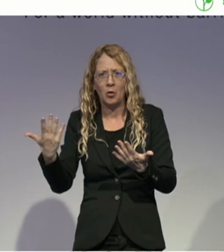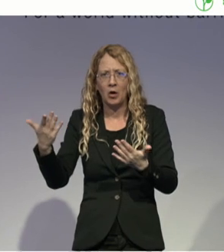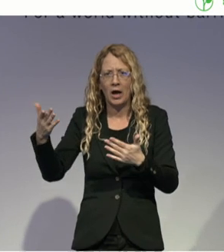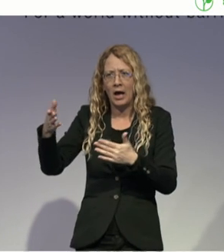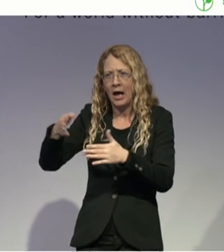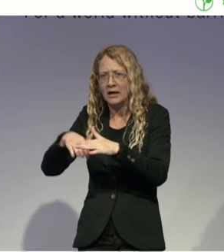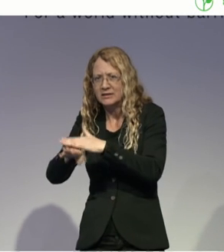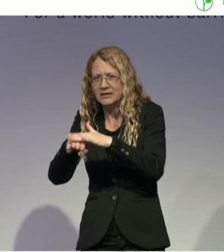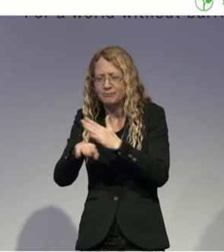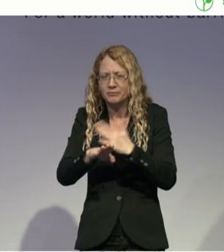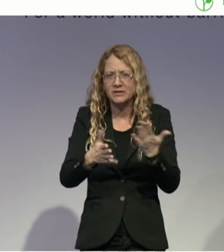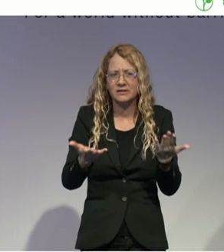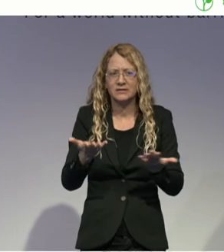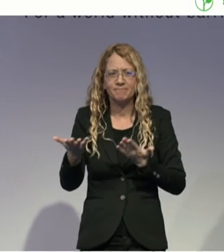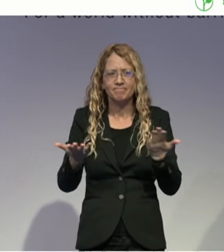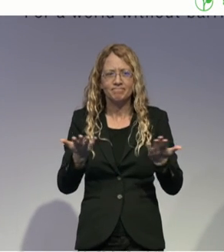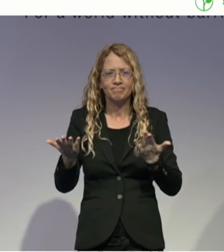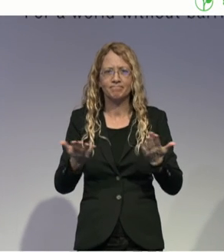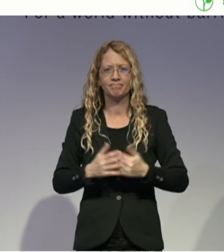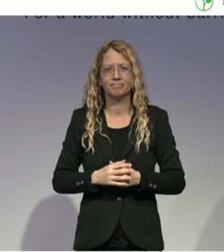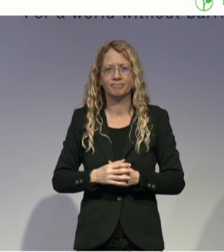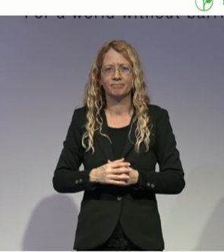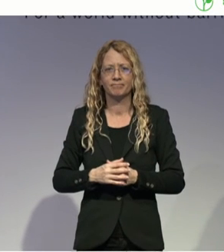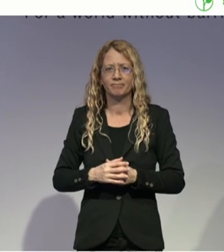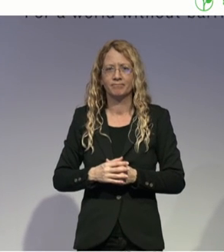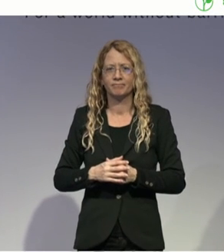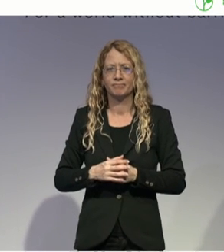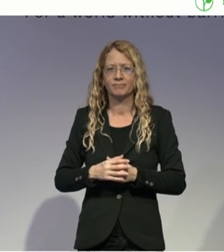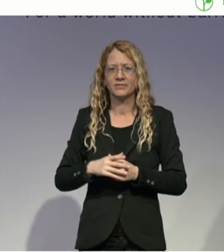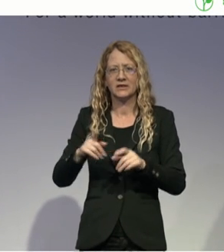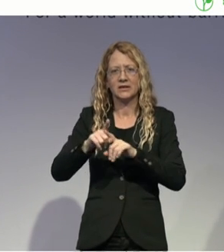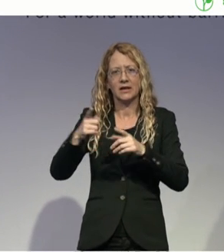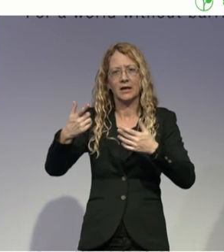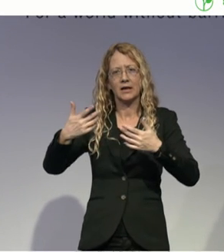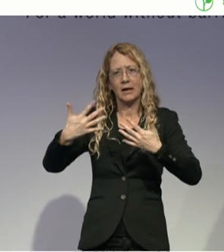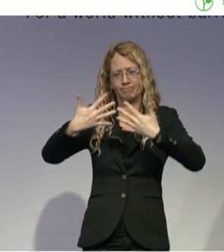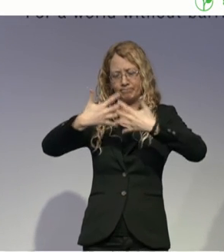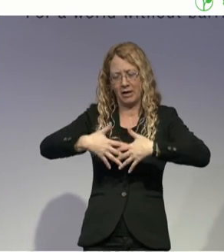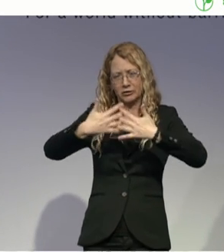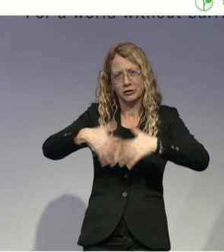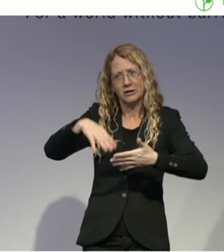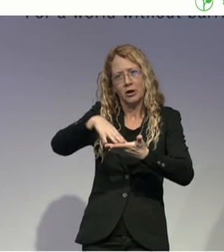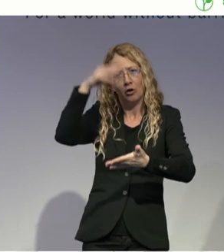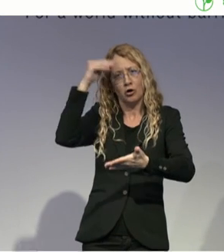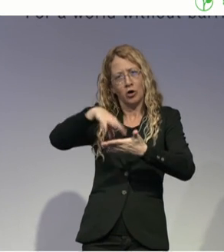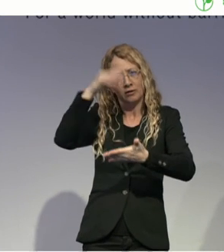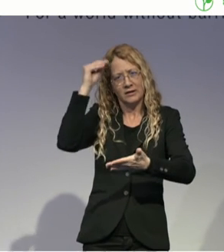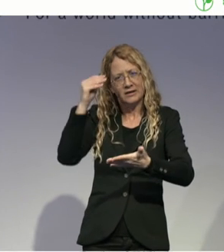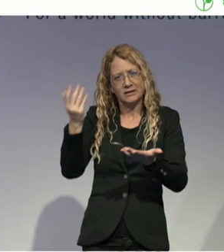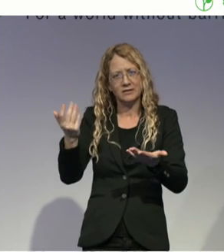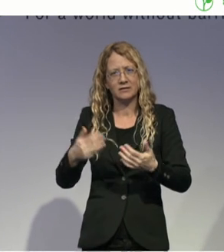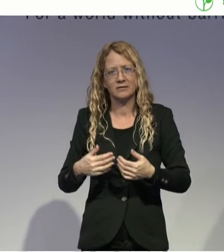latest machine learning algorithm that we have been using in the Mirable platform.